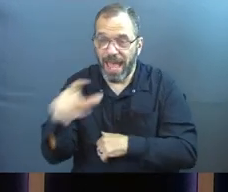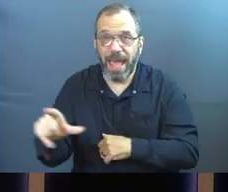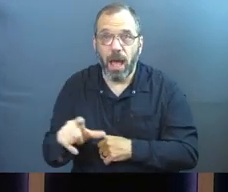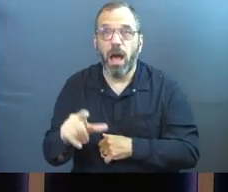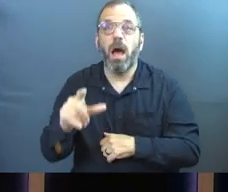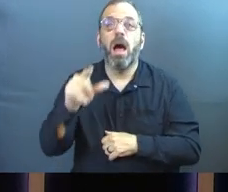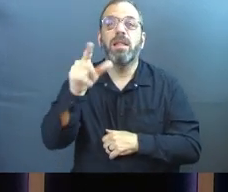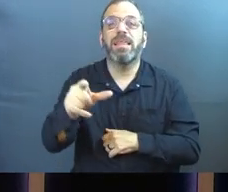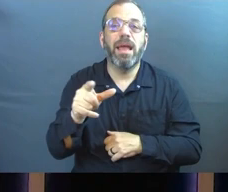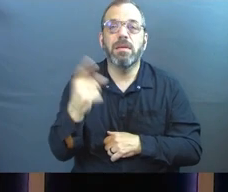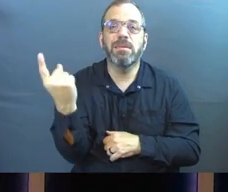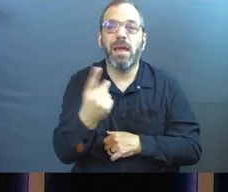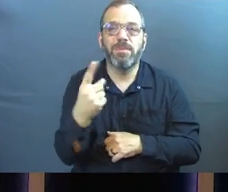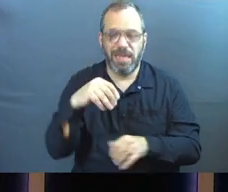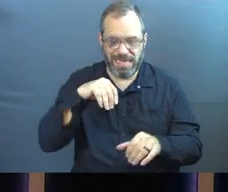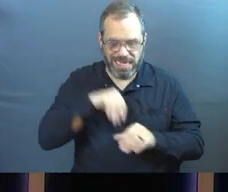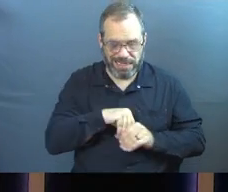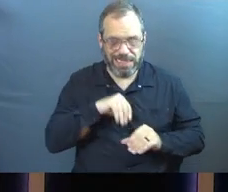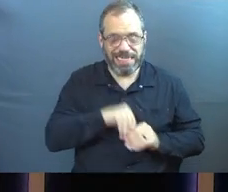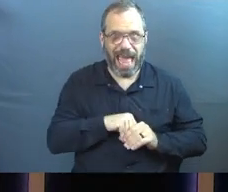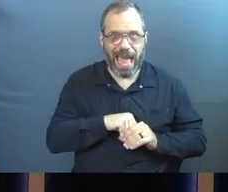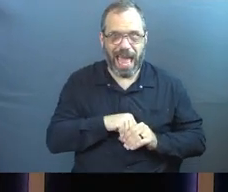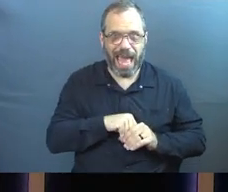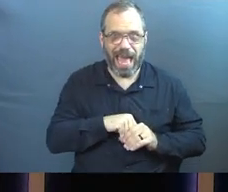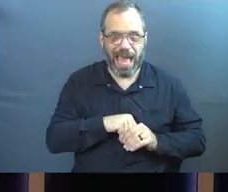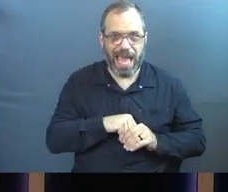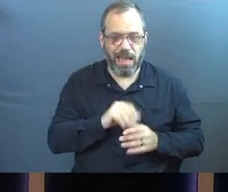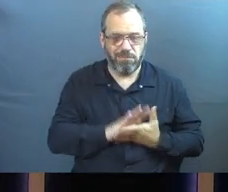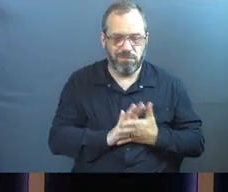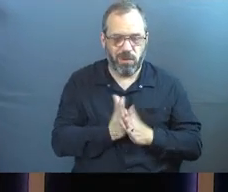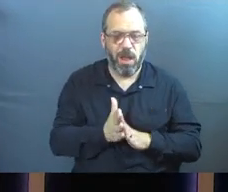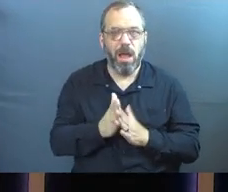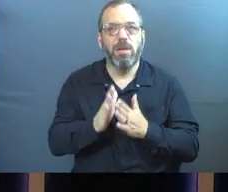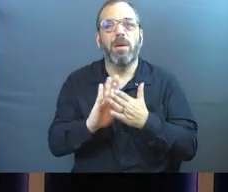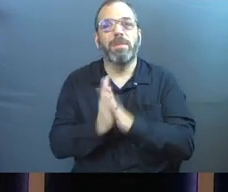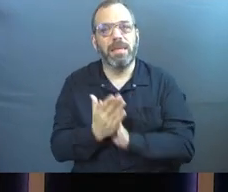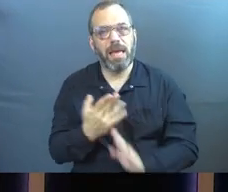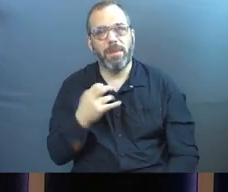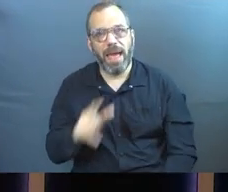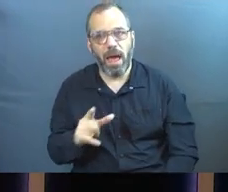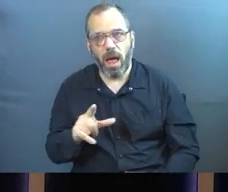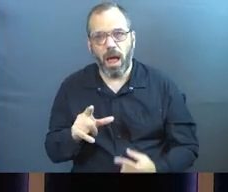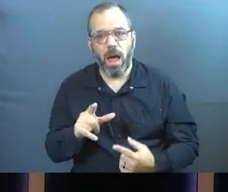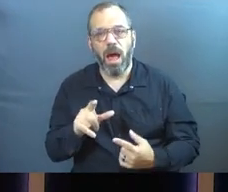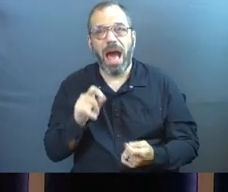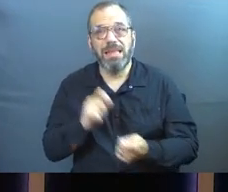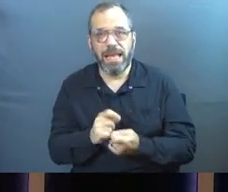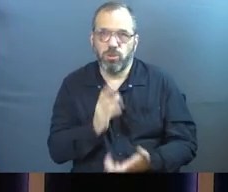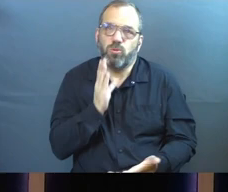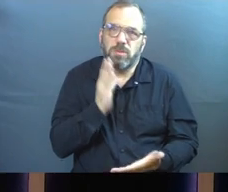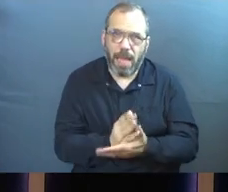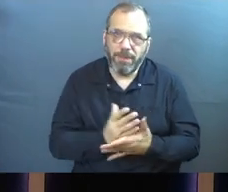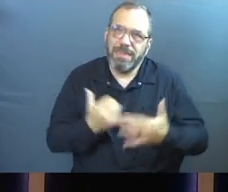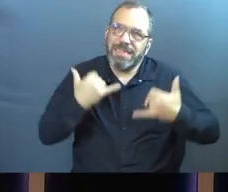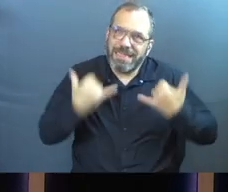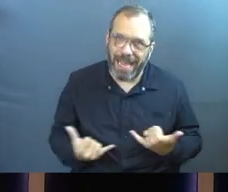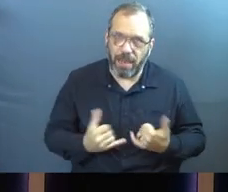each of us, there is something growing which will be hell unless it is nipped in the bud.